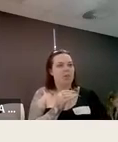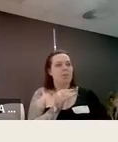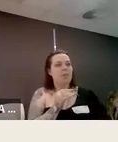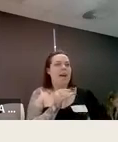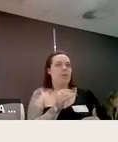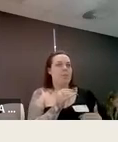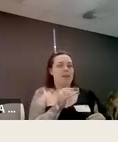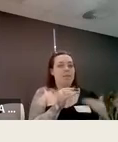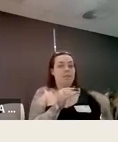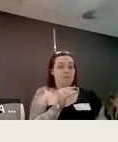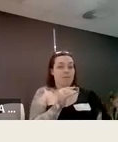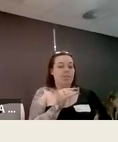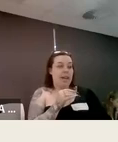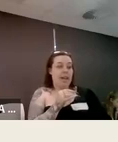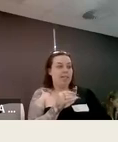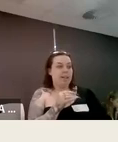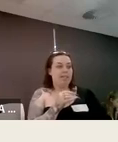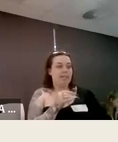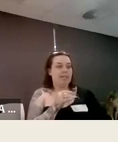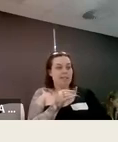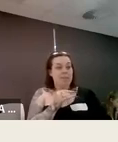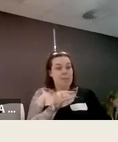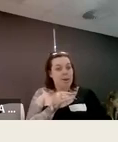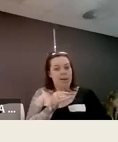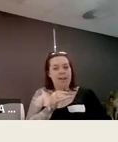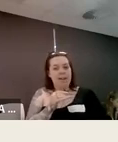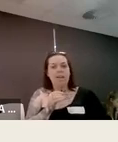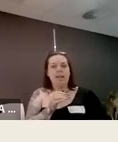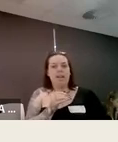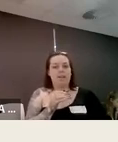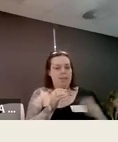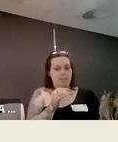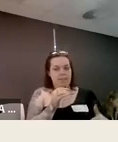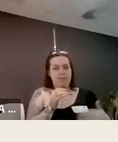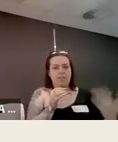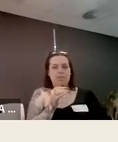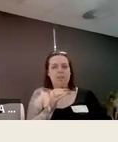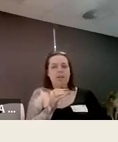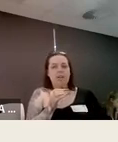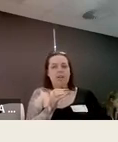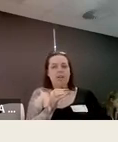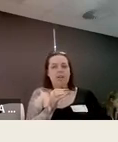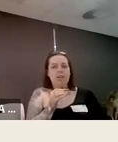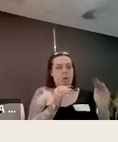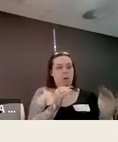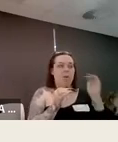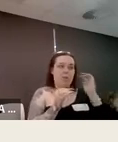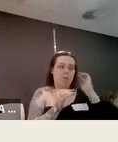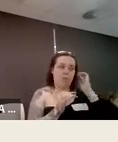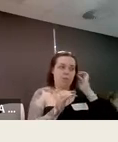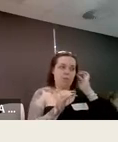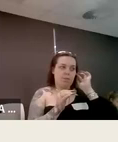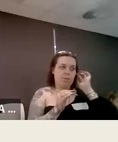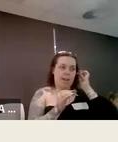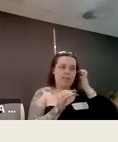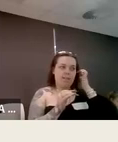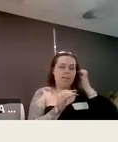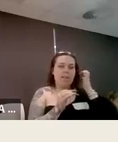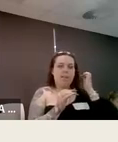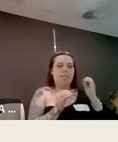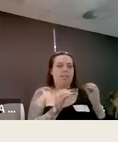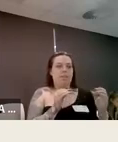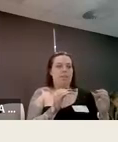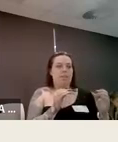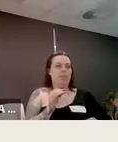they're meeting those goals how to make physical access less of a barrier et cetera et cetera and who is responsible